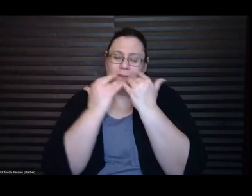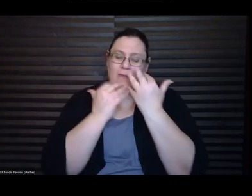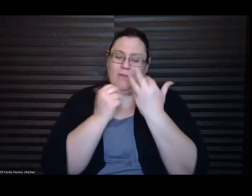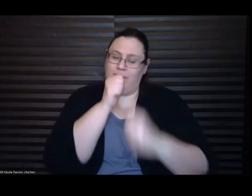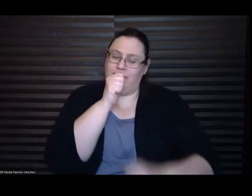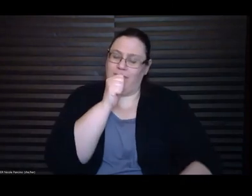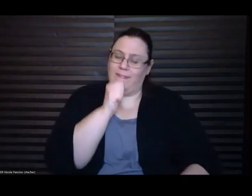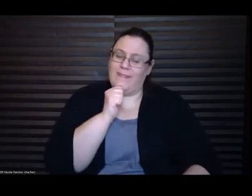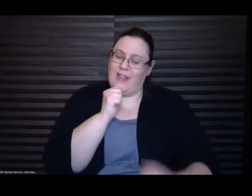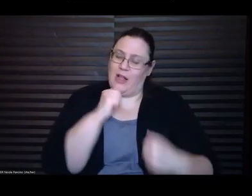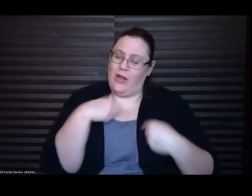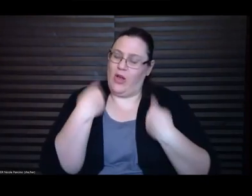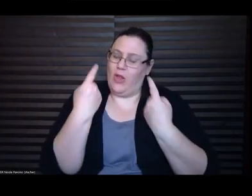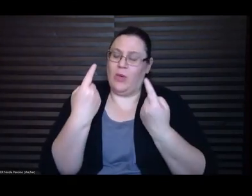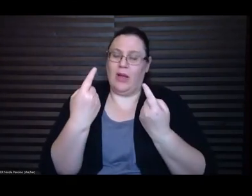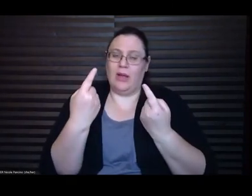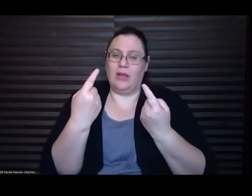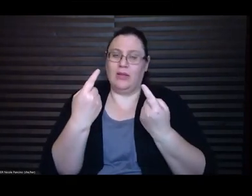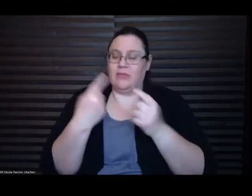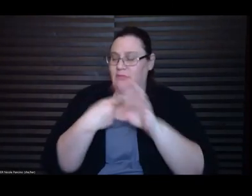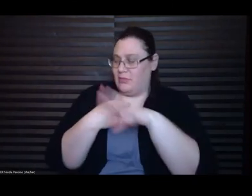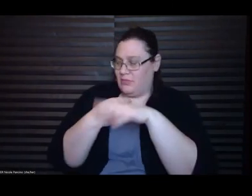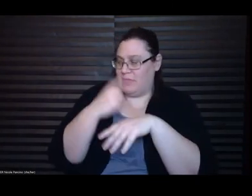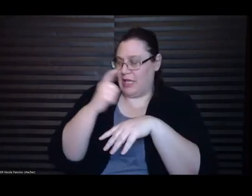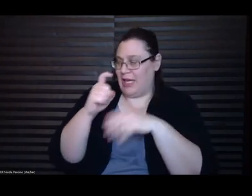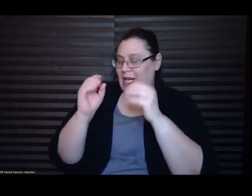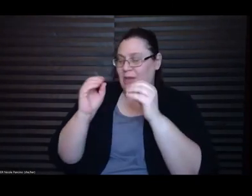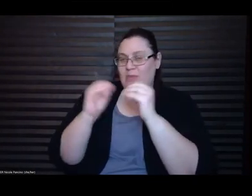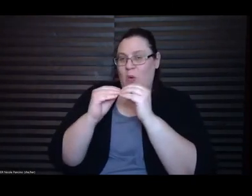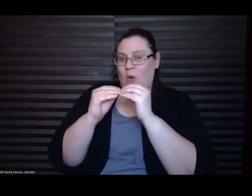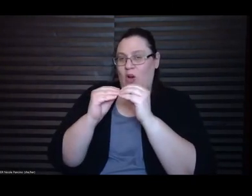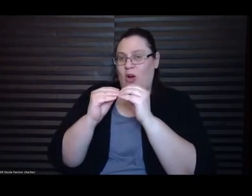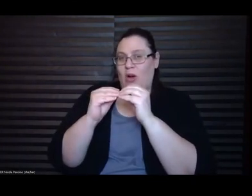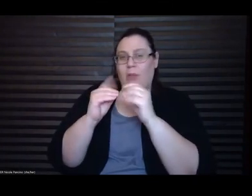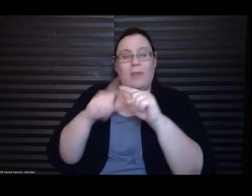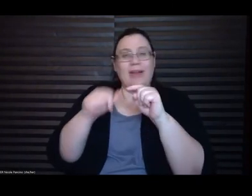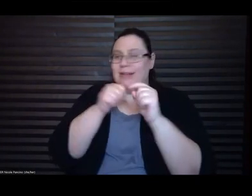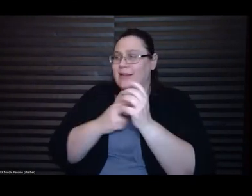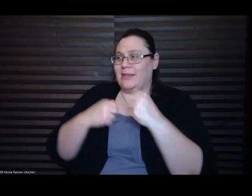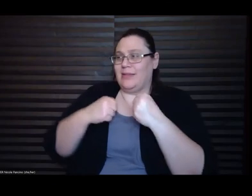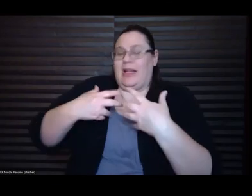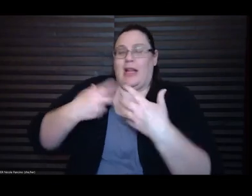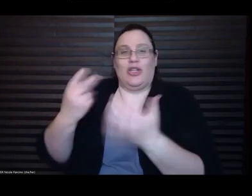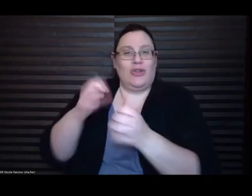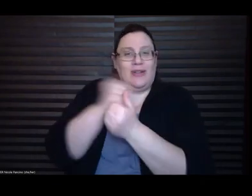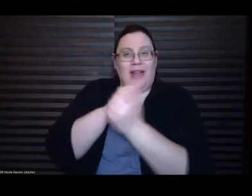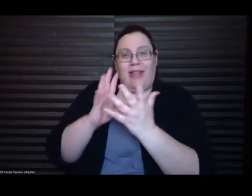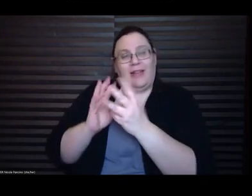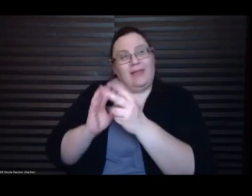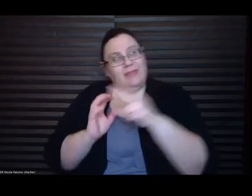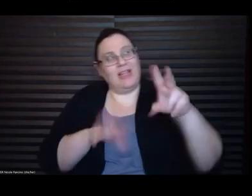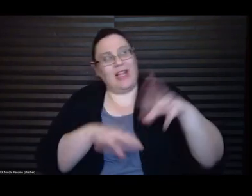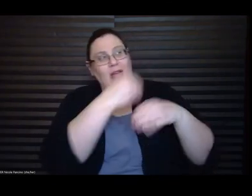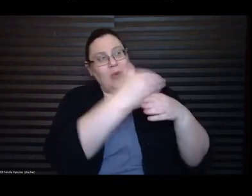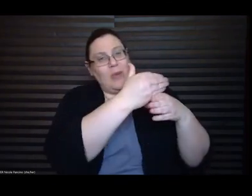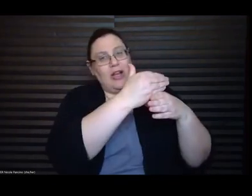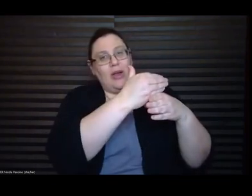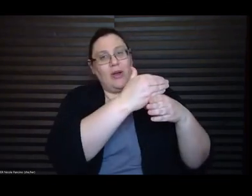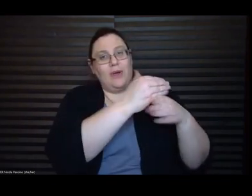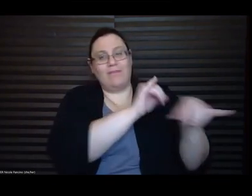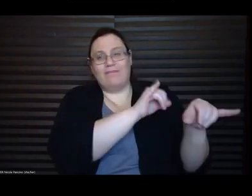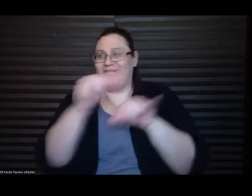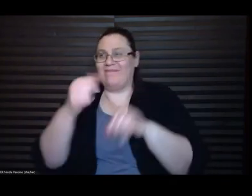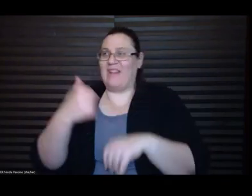rise to do anything. He looks out the window, and so do I. Anything could move out there in the darkness, I think.